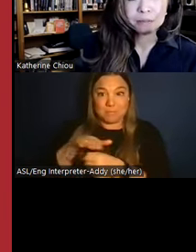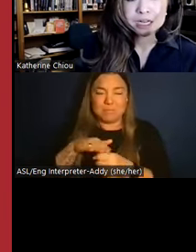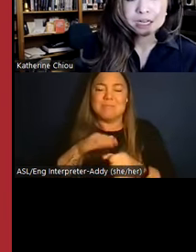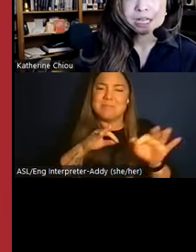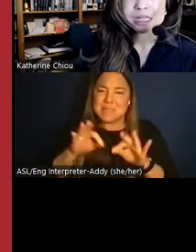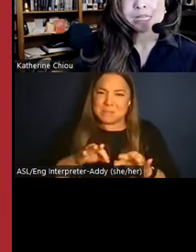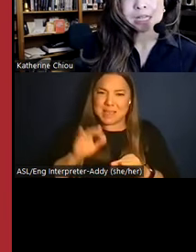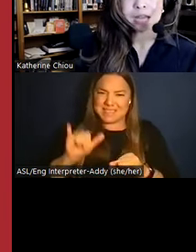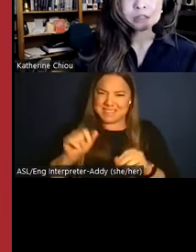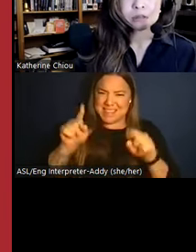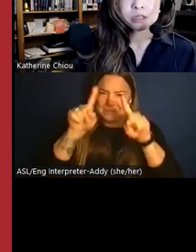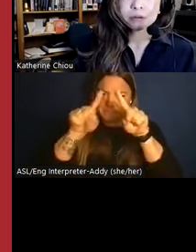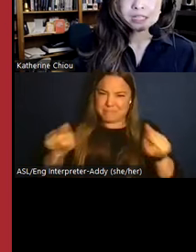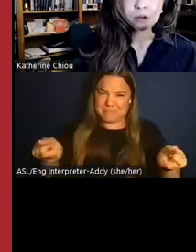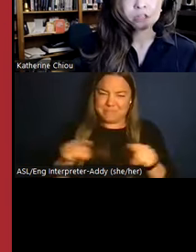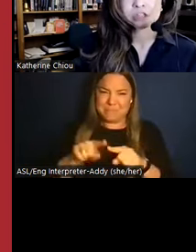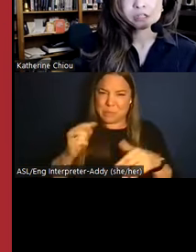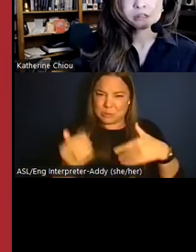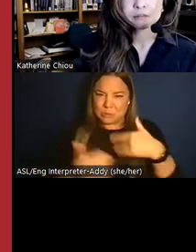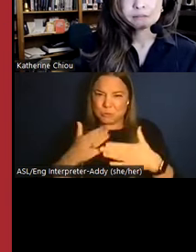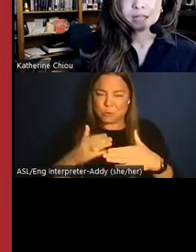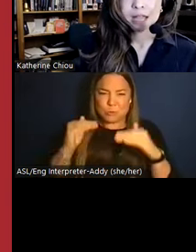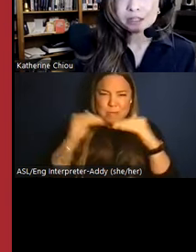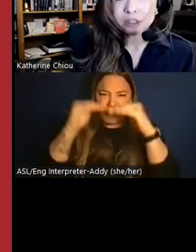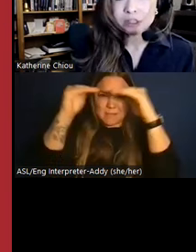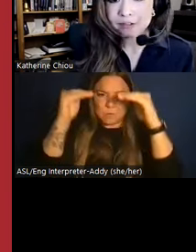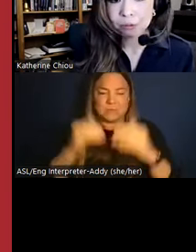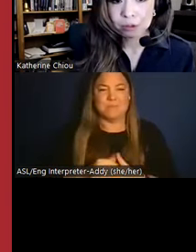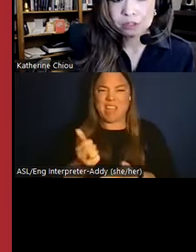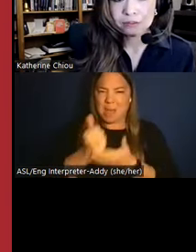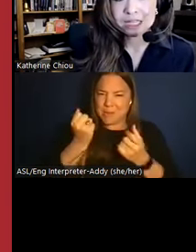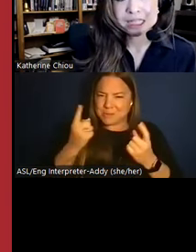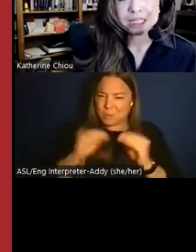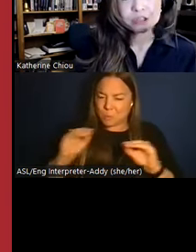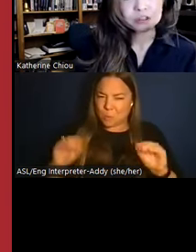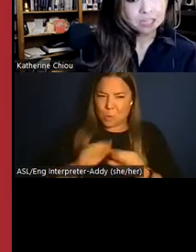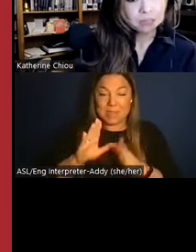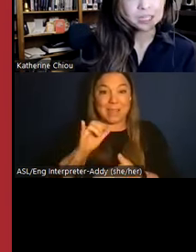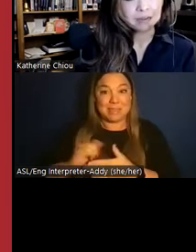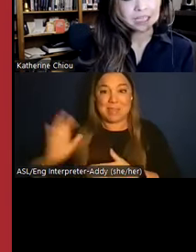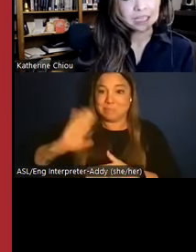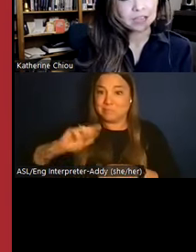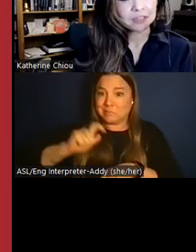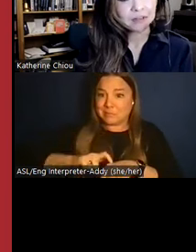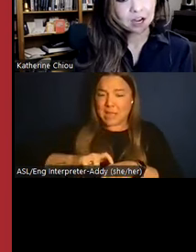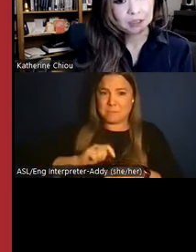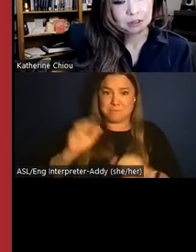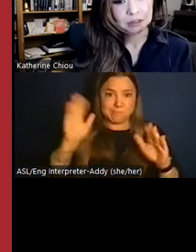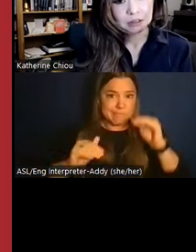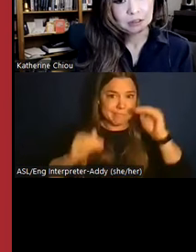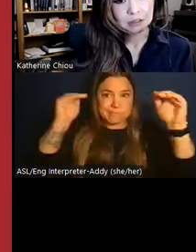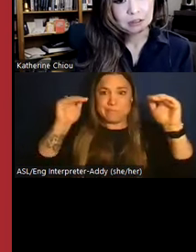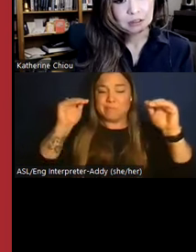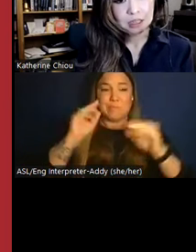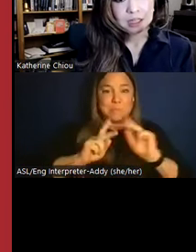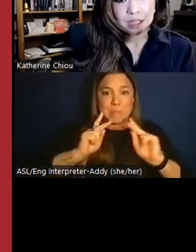pyramid, seeking answers to pressing questions. How did the extravagant world of the elite intersect with the everyday lives of commoners?